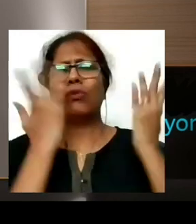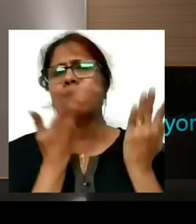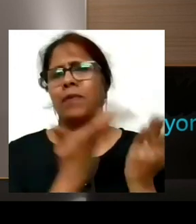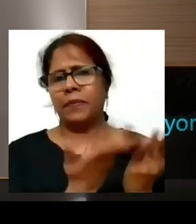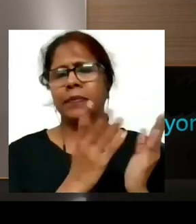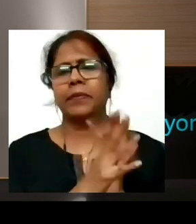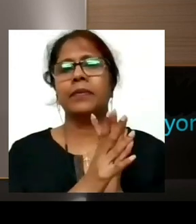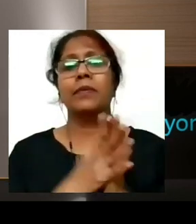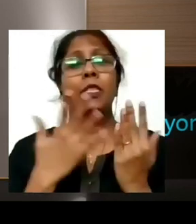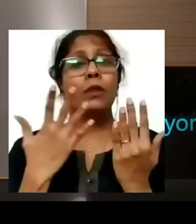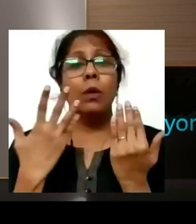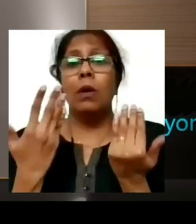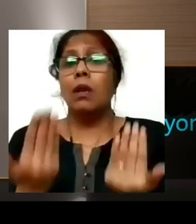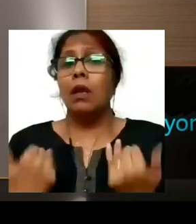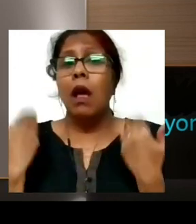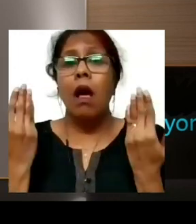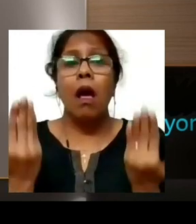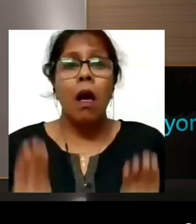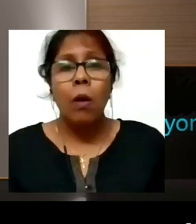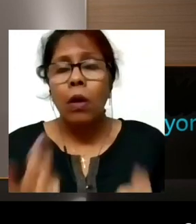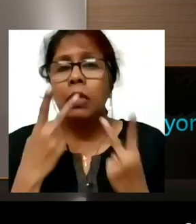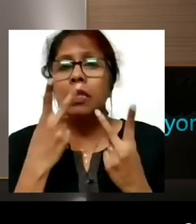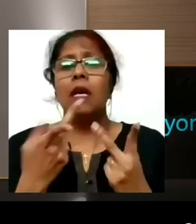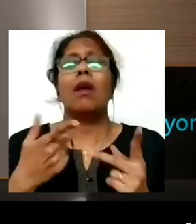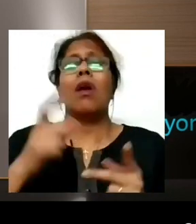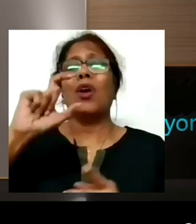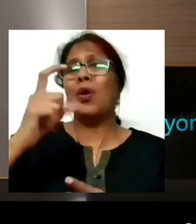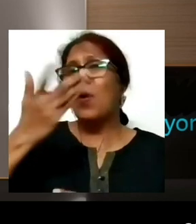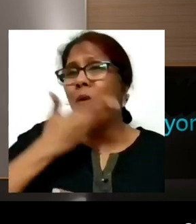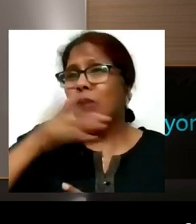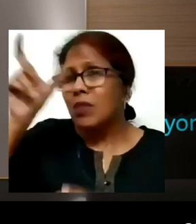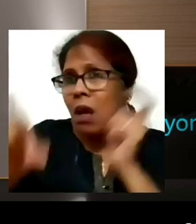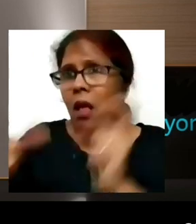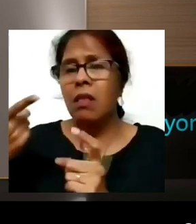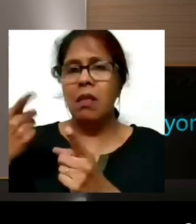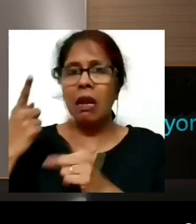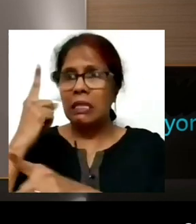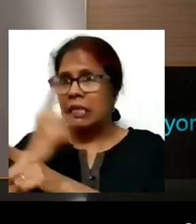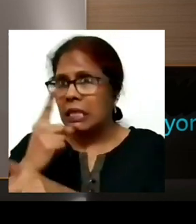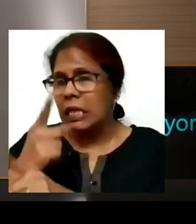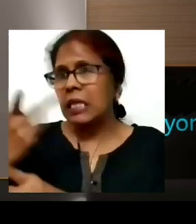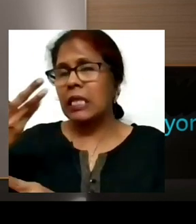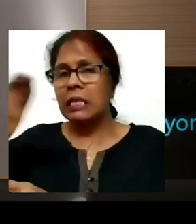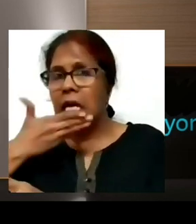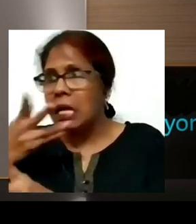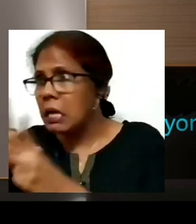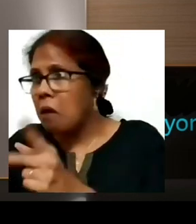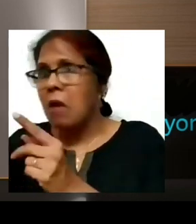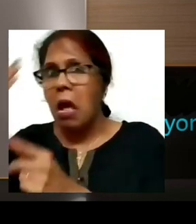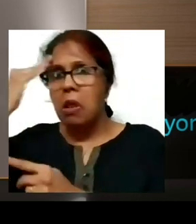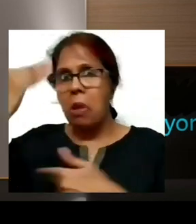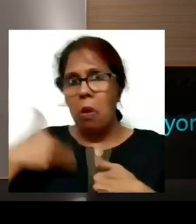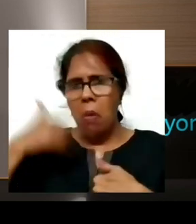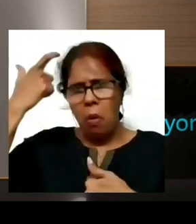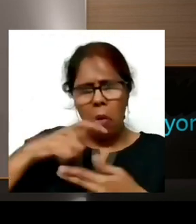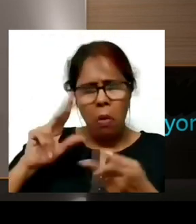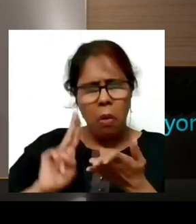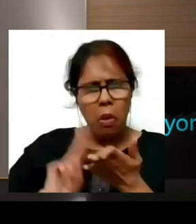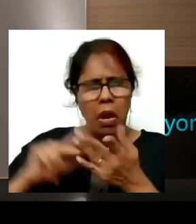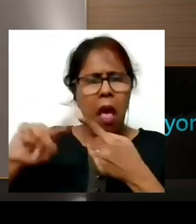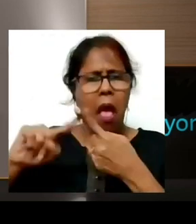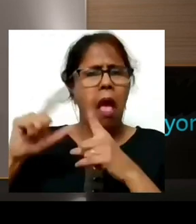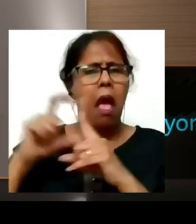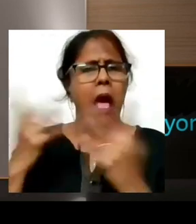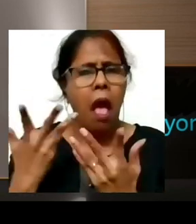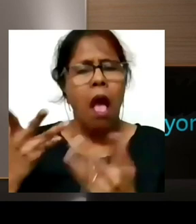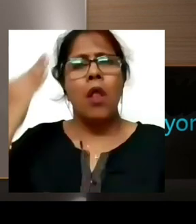Now, what's happening is my coaches and trainers, they understand my needs, my gameplay. They work on specific areas of improvement